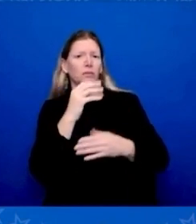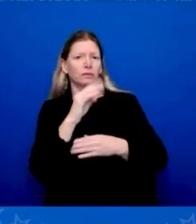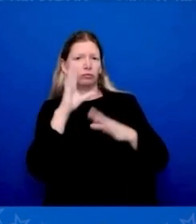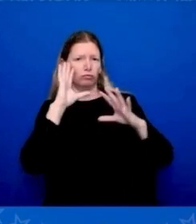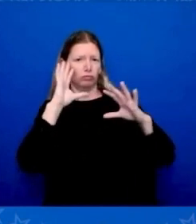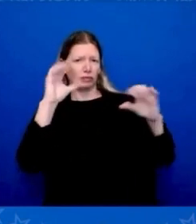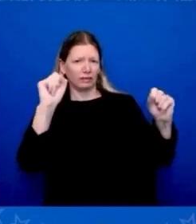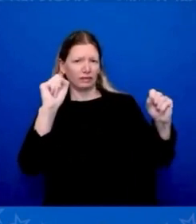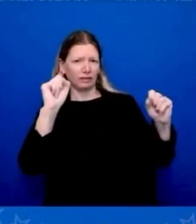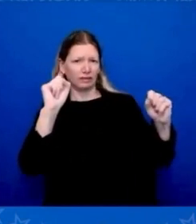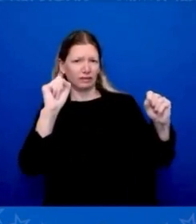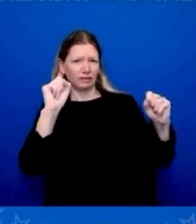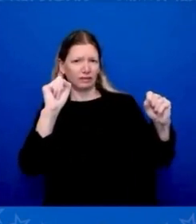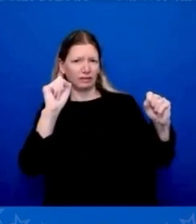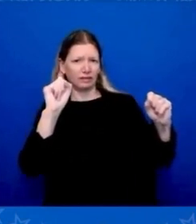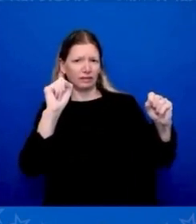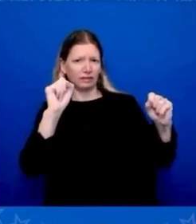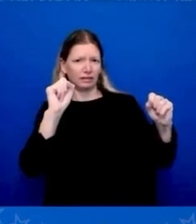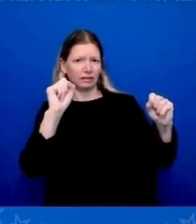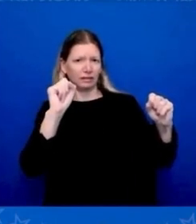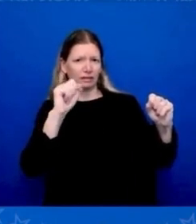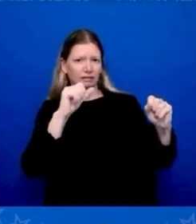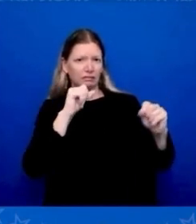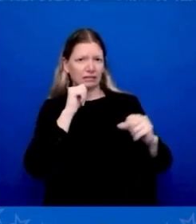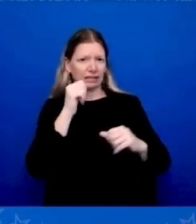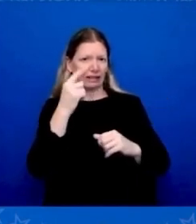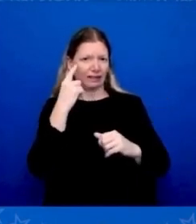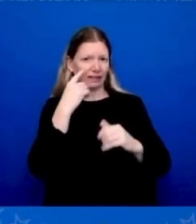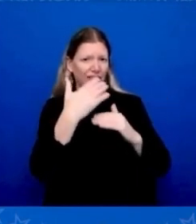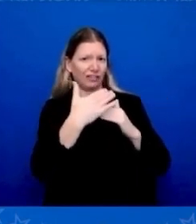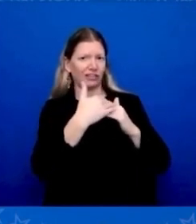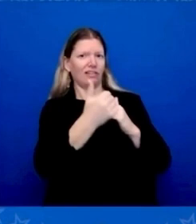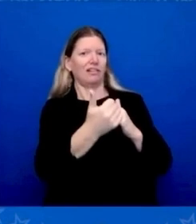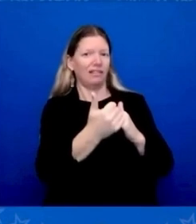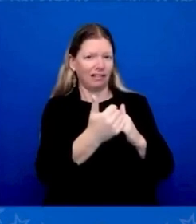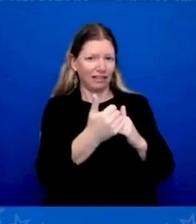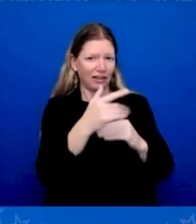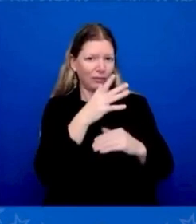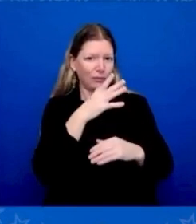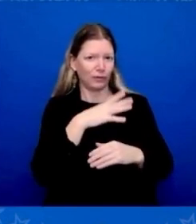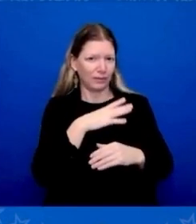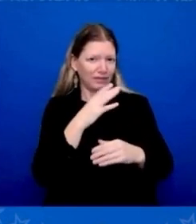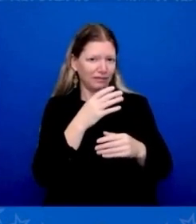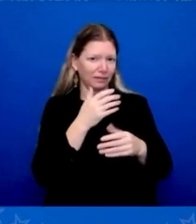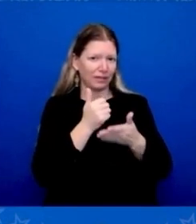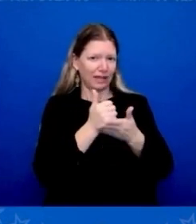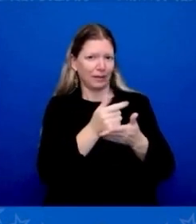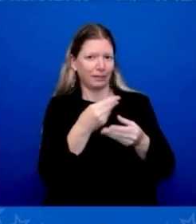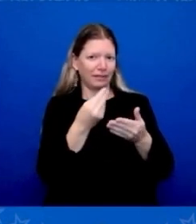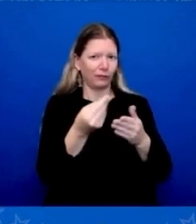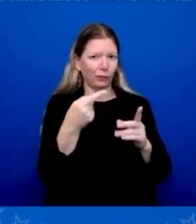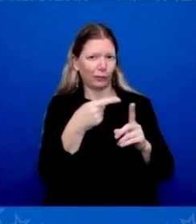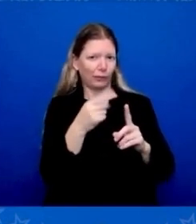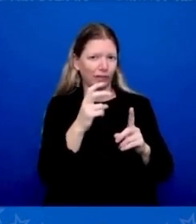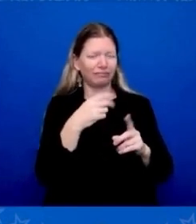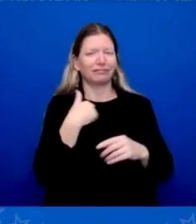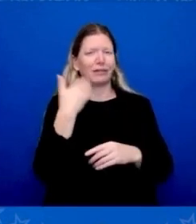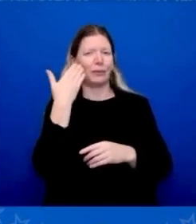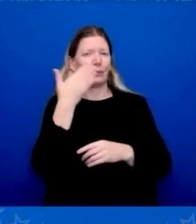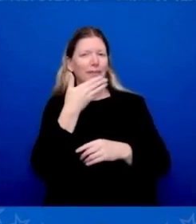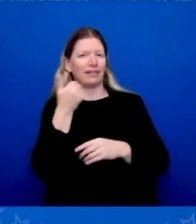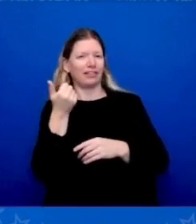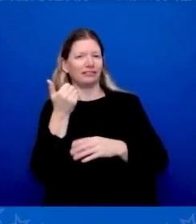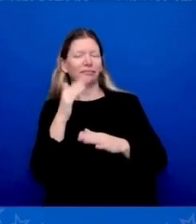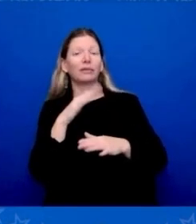I know better than that. Okay, well, let me start with President Xi. If sent me a softball, I wouldn't know what to do with I'd probably strike out even worse.